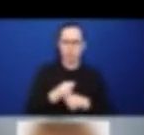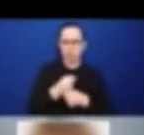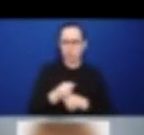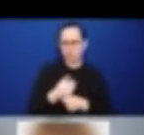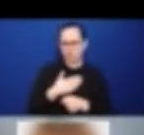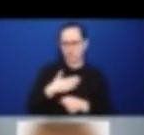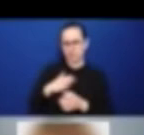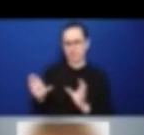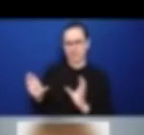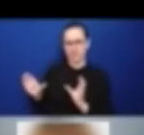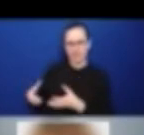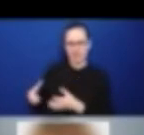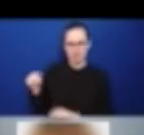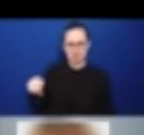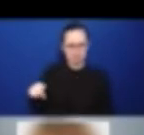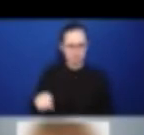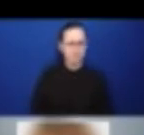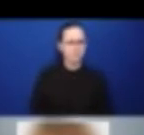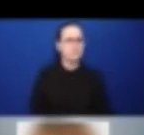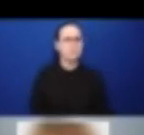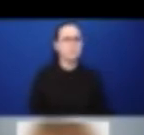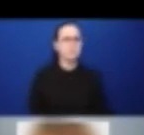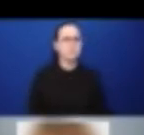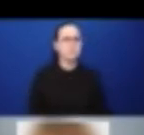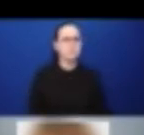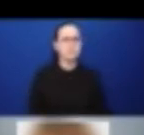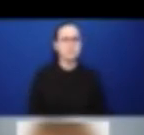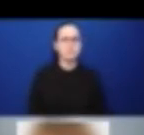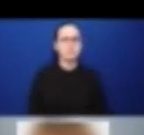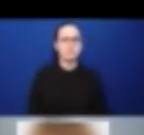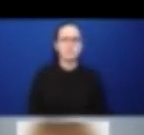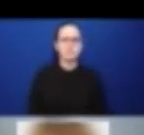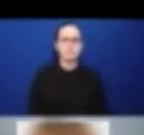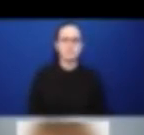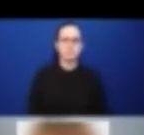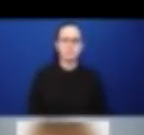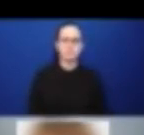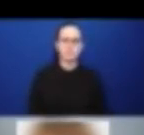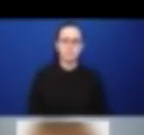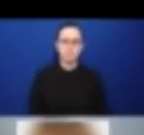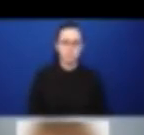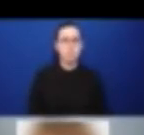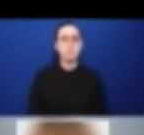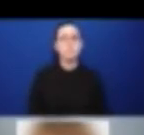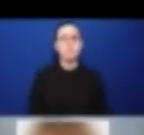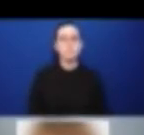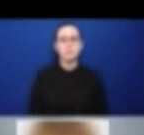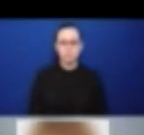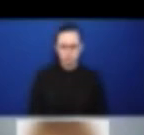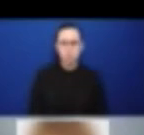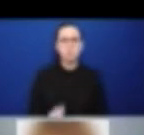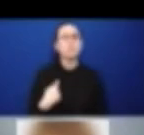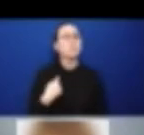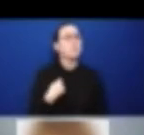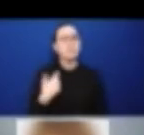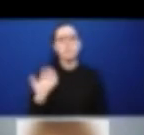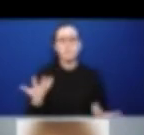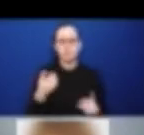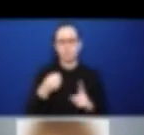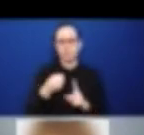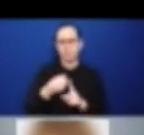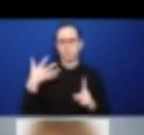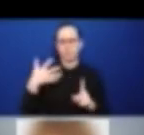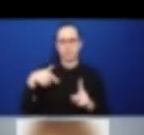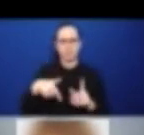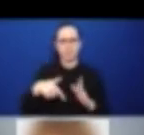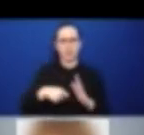to be doing today is to provide a bit of a snapshot of the project that we've been working on and it aligns